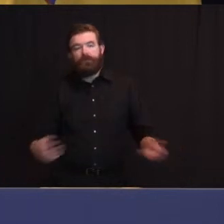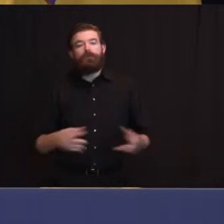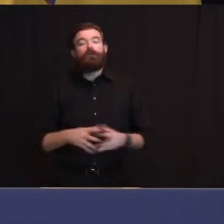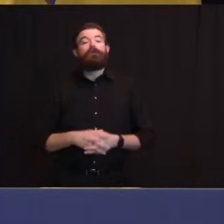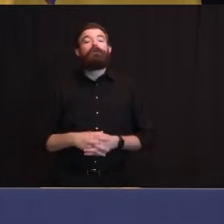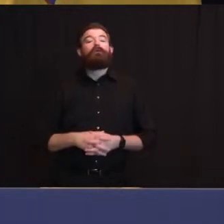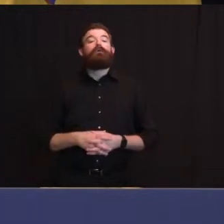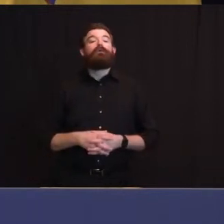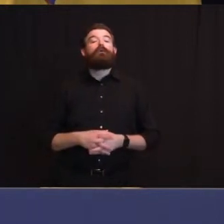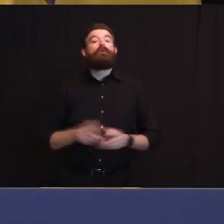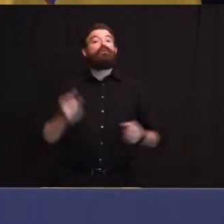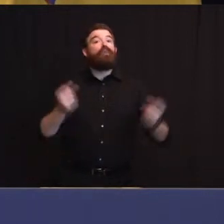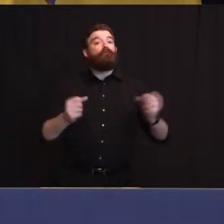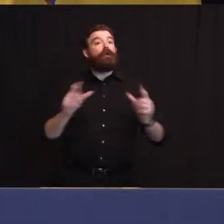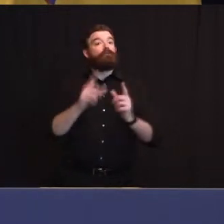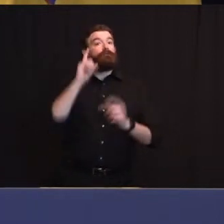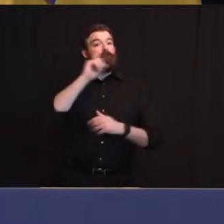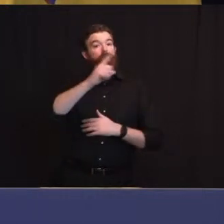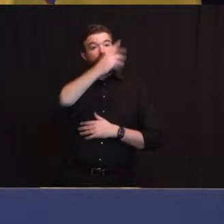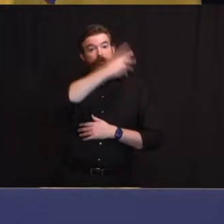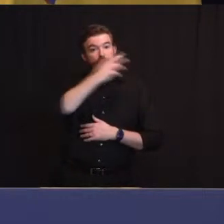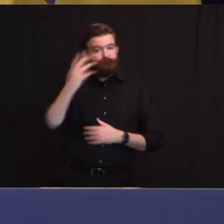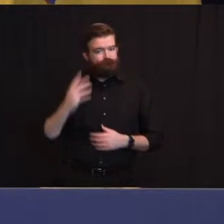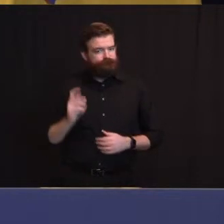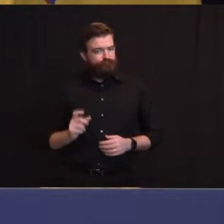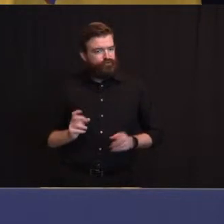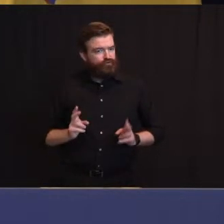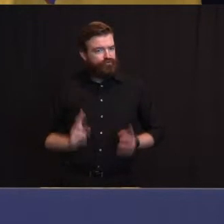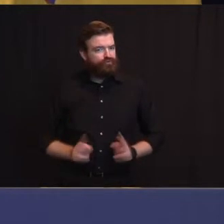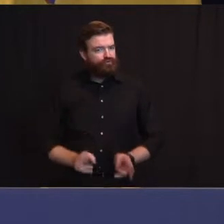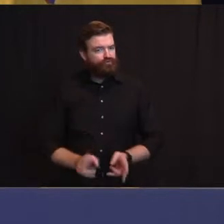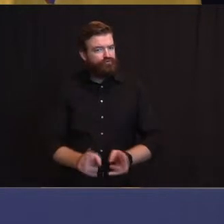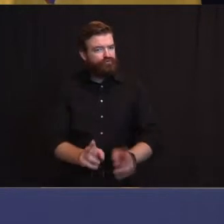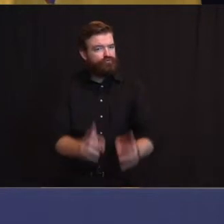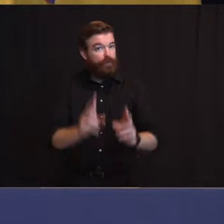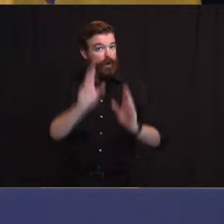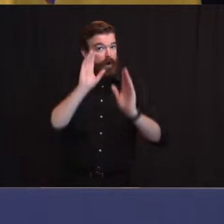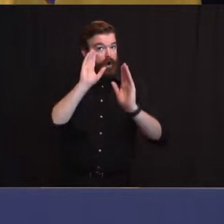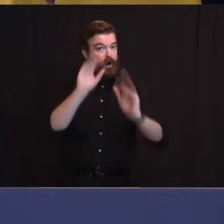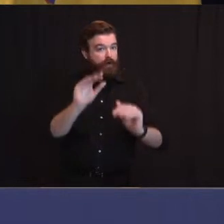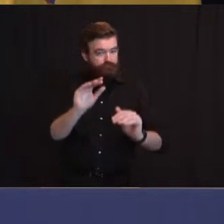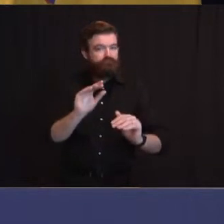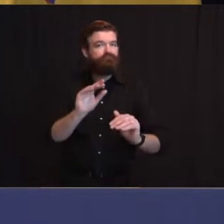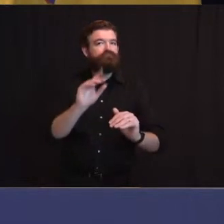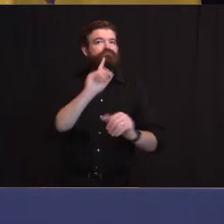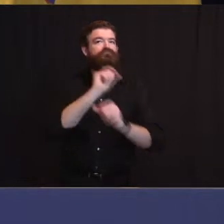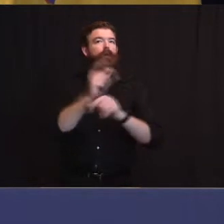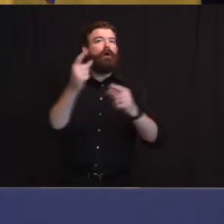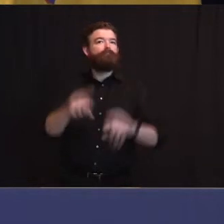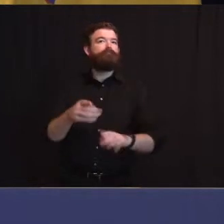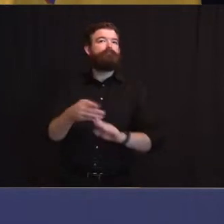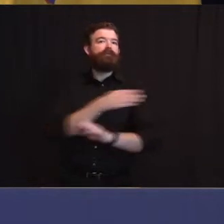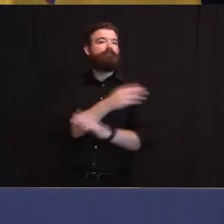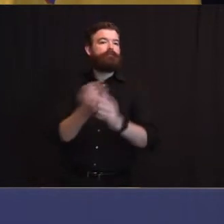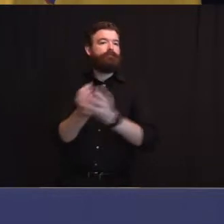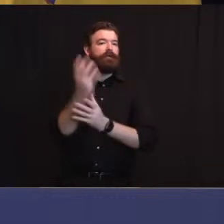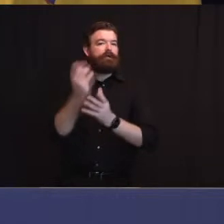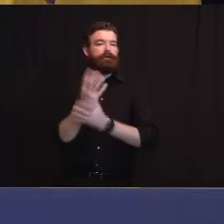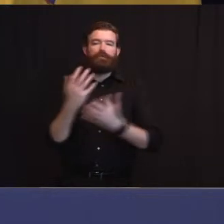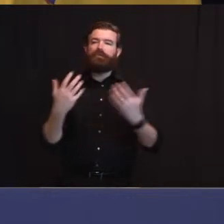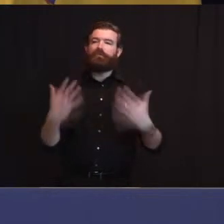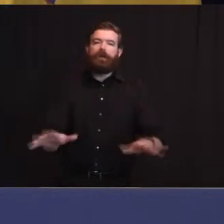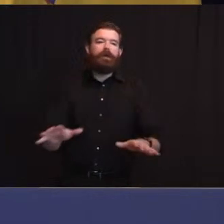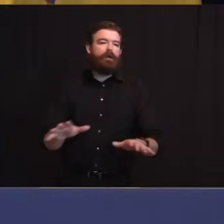hope, and I'll go out on a limb here, I would hope no later than spring so that this is not a meaningfully longer delay. And